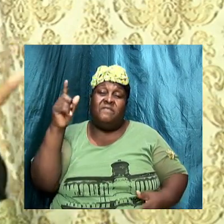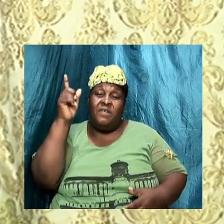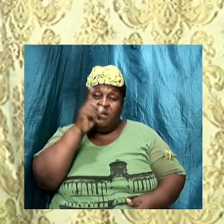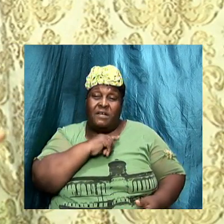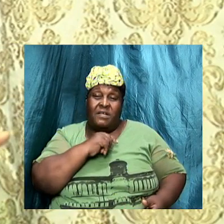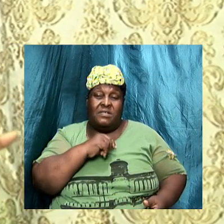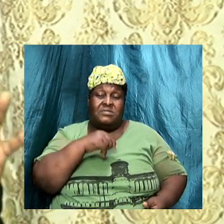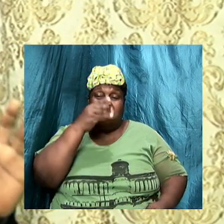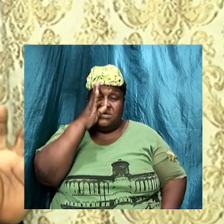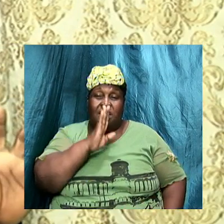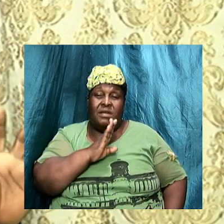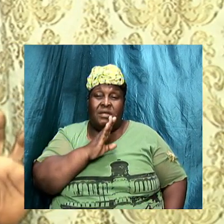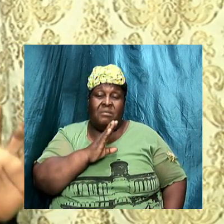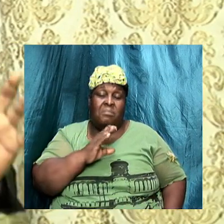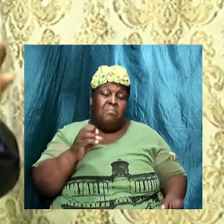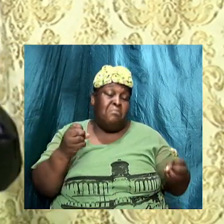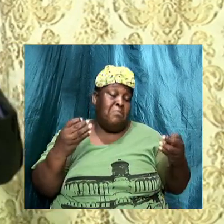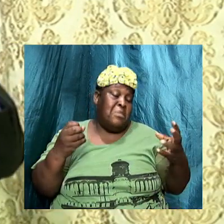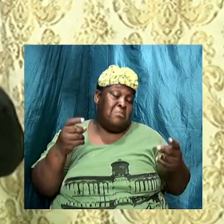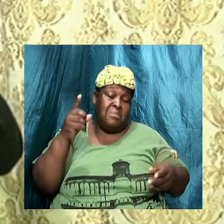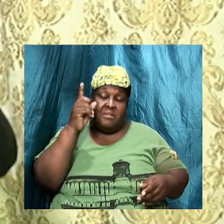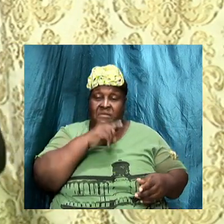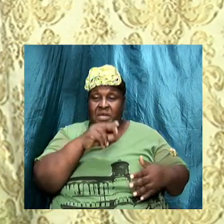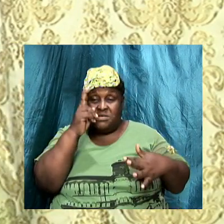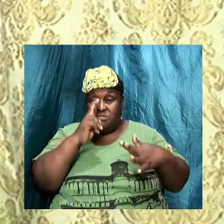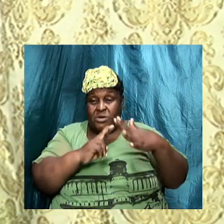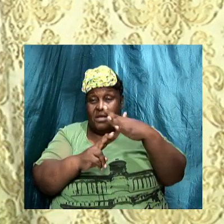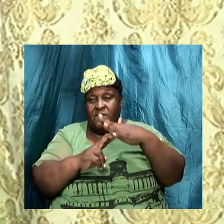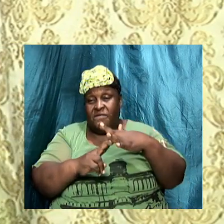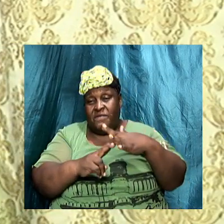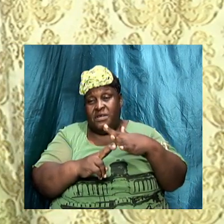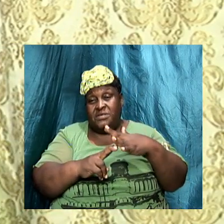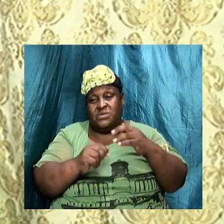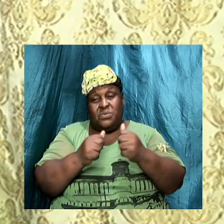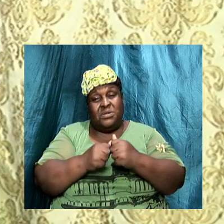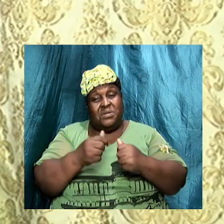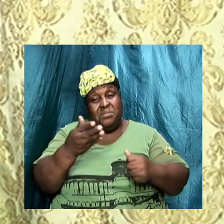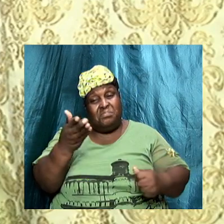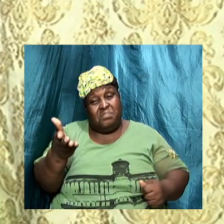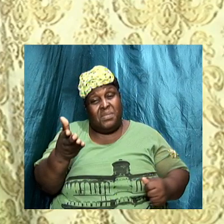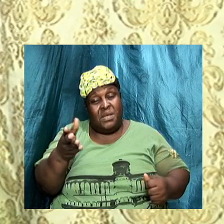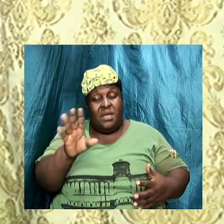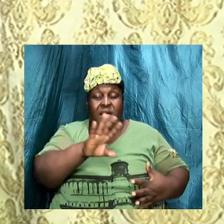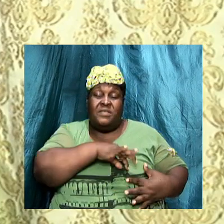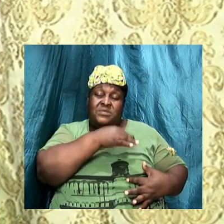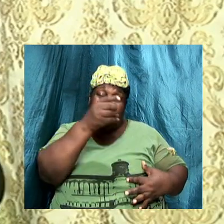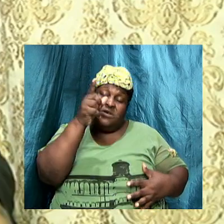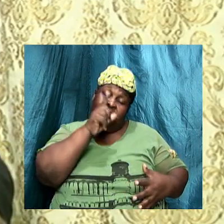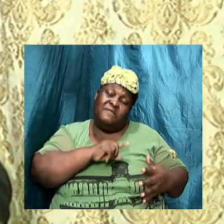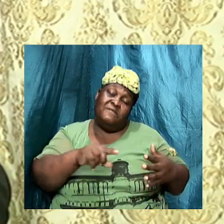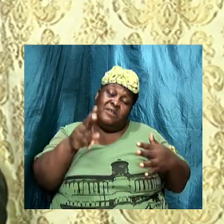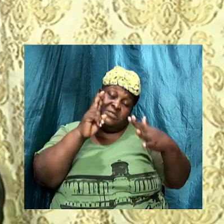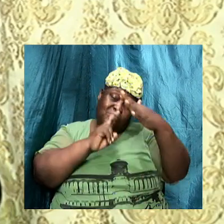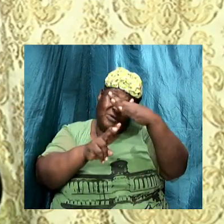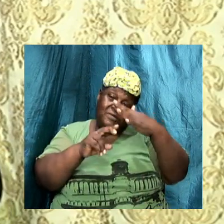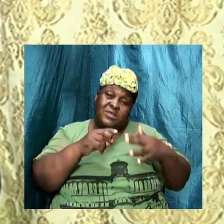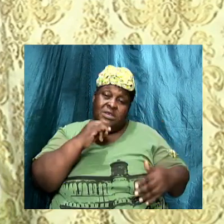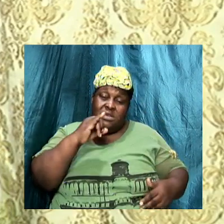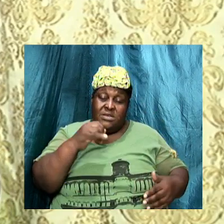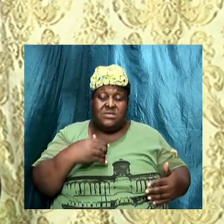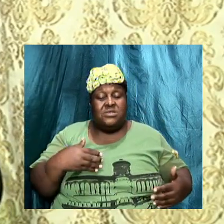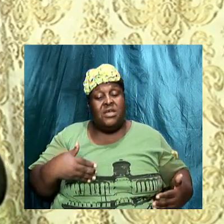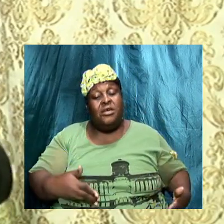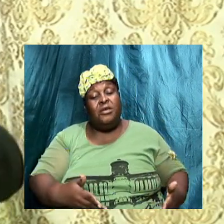prophets around him and I want you to know that the spirit of the false prophet is here so